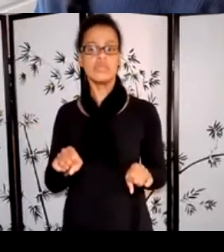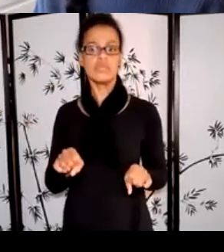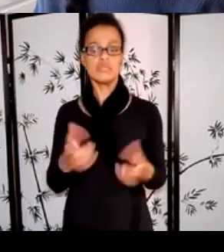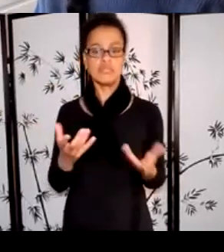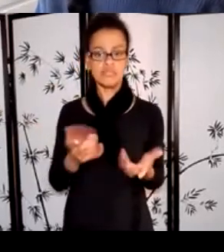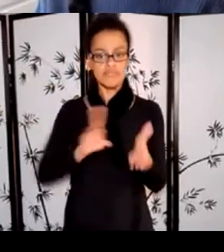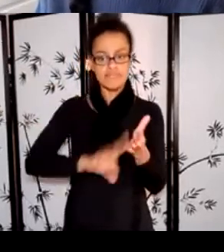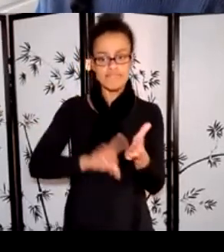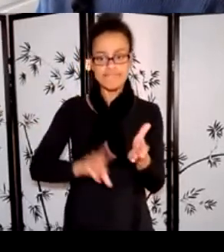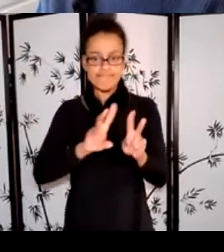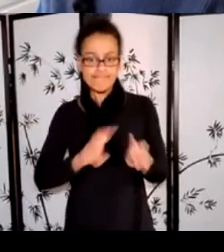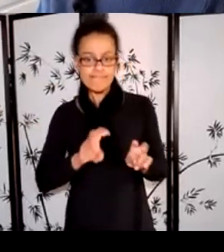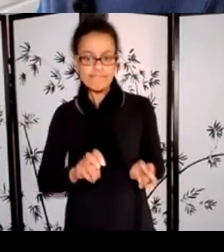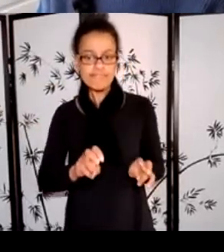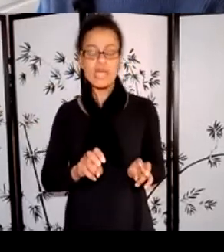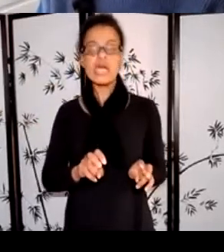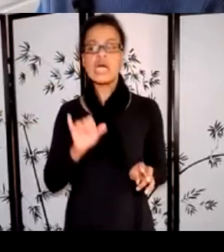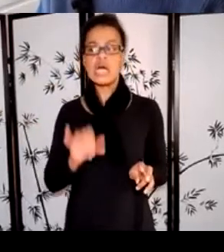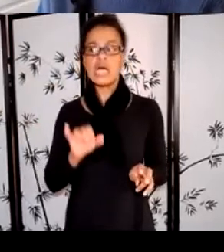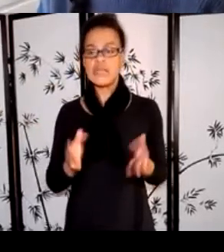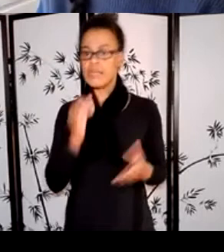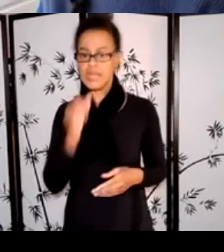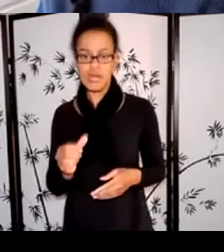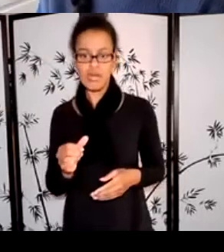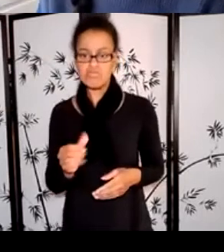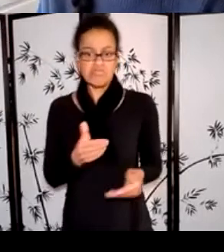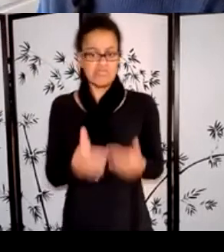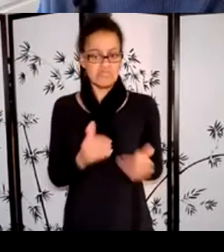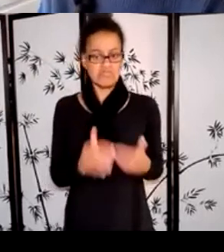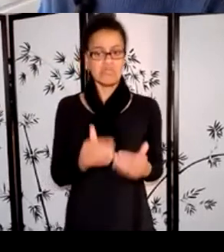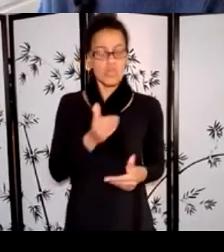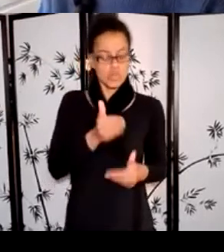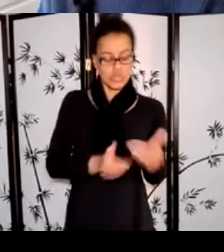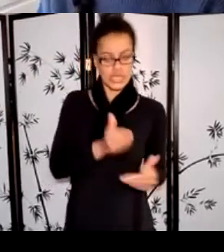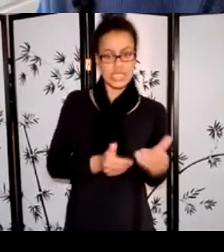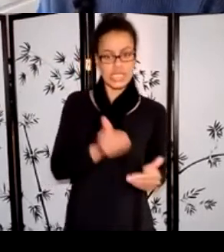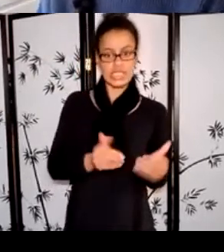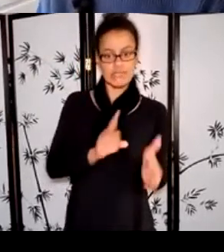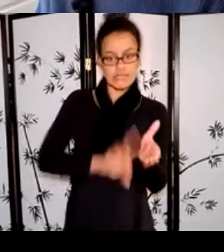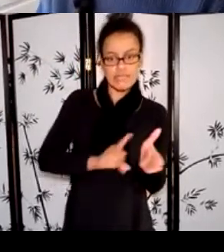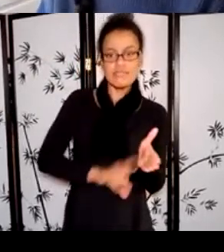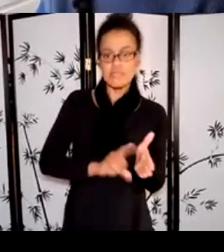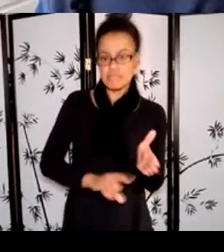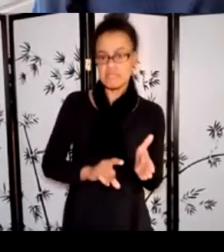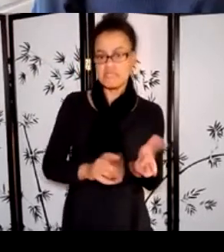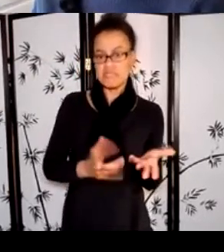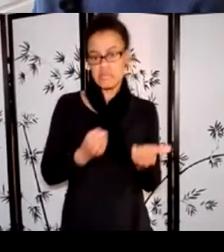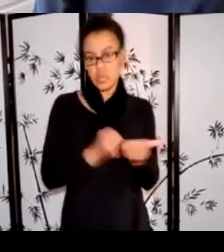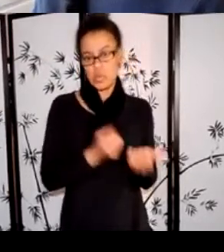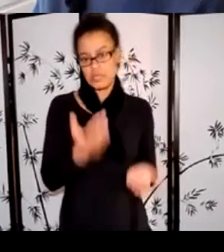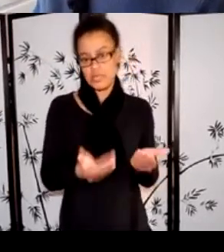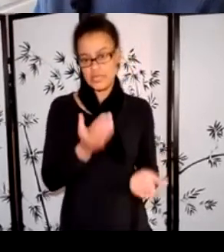Maybe you're interested in setting up a long-term mentorship project with someone where the goal isn't about making